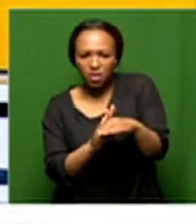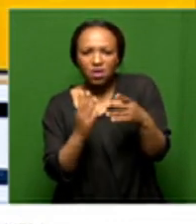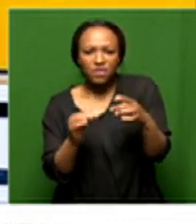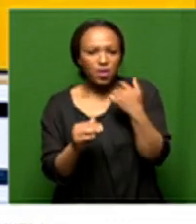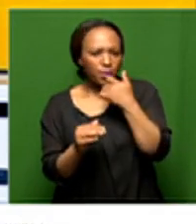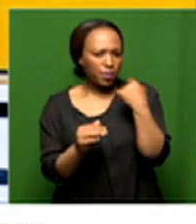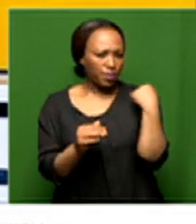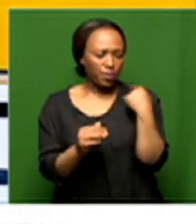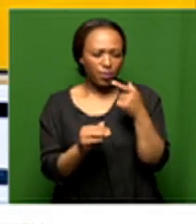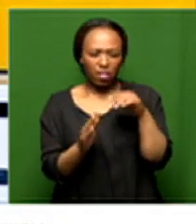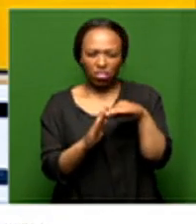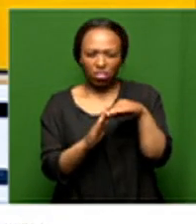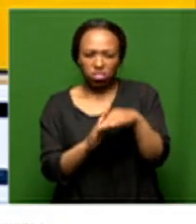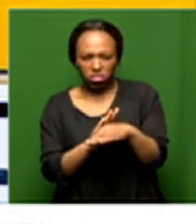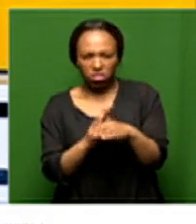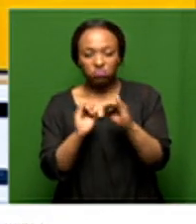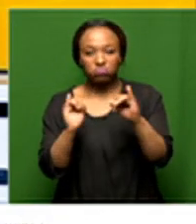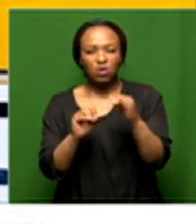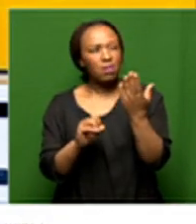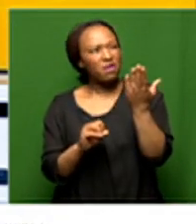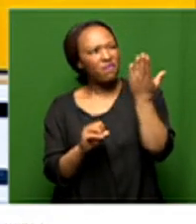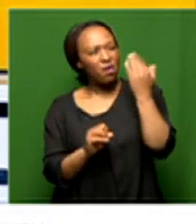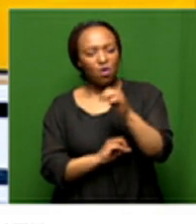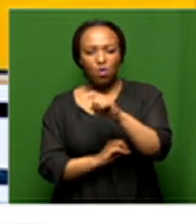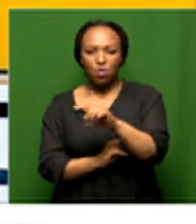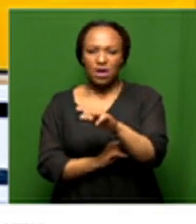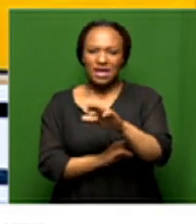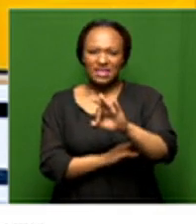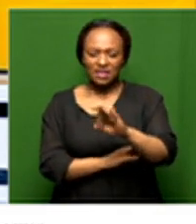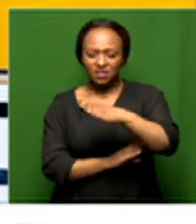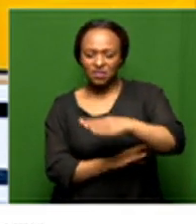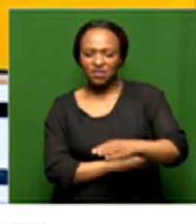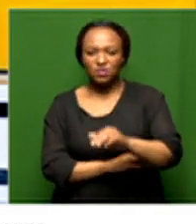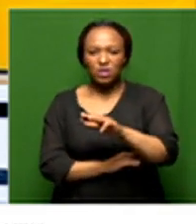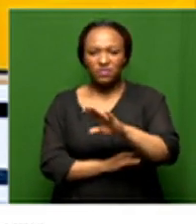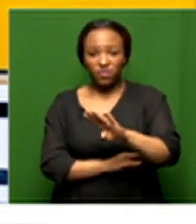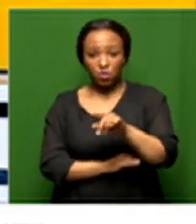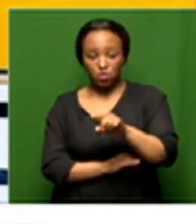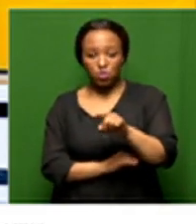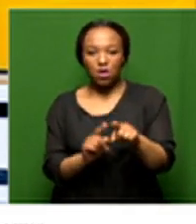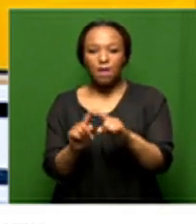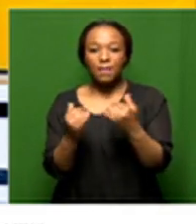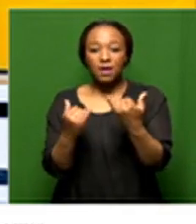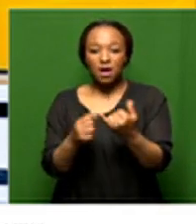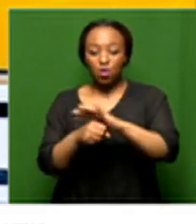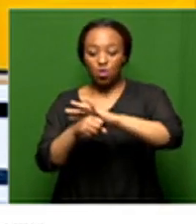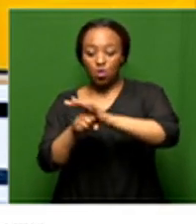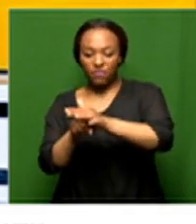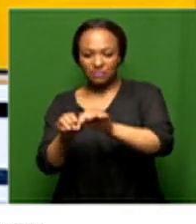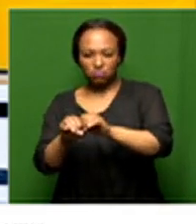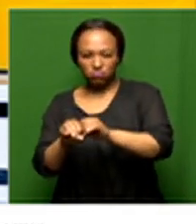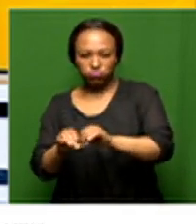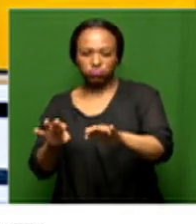a crippling decline of this magnitude was last seen in 1993-94 with the effects of the covert 19